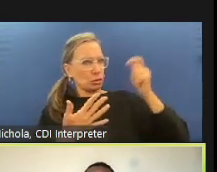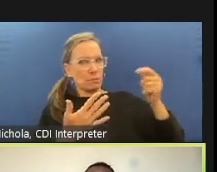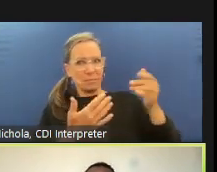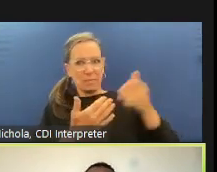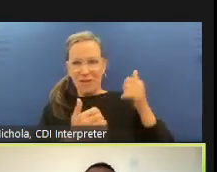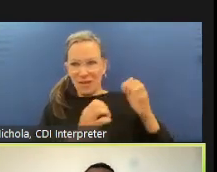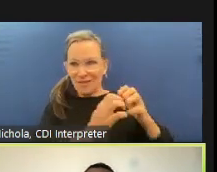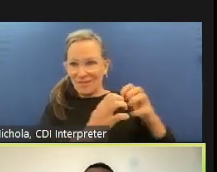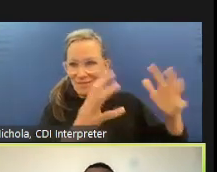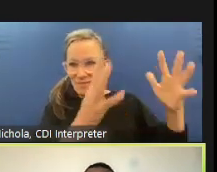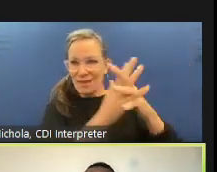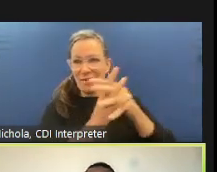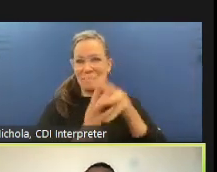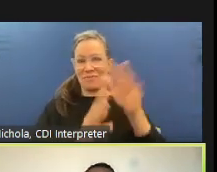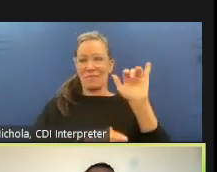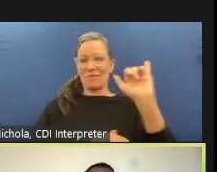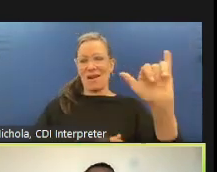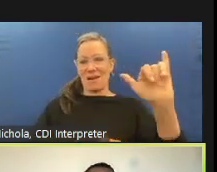oversight